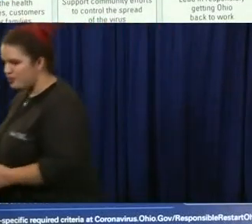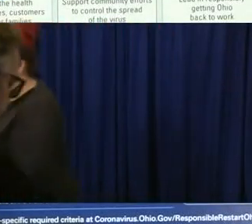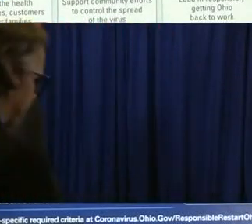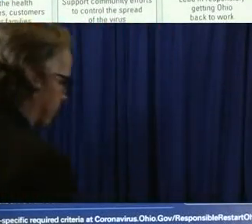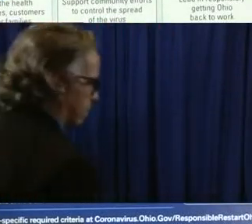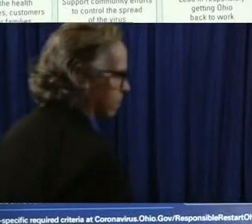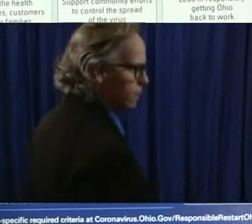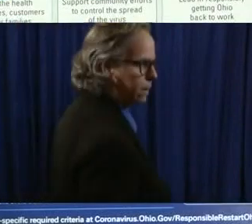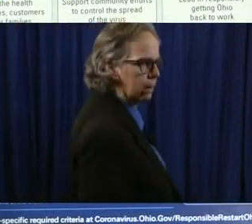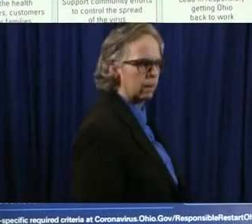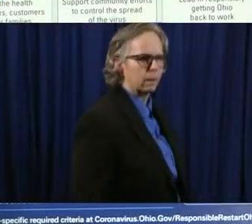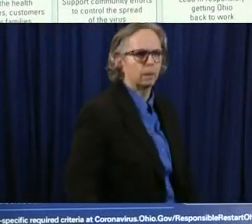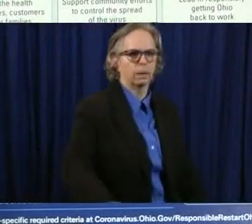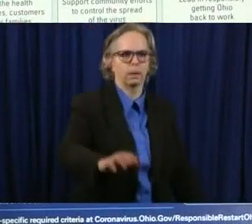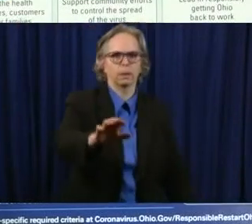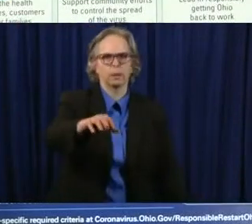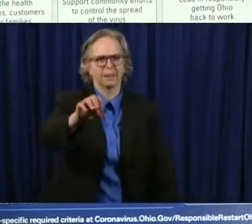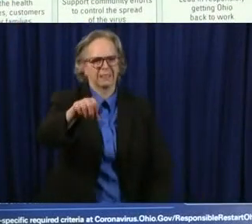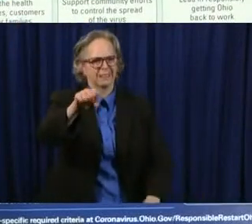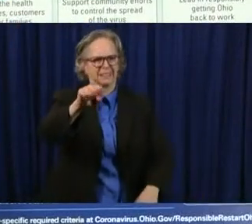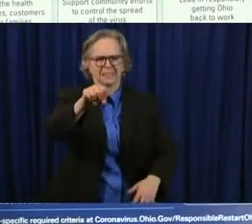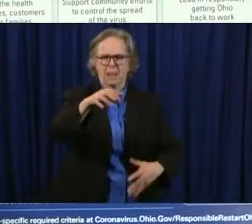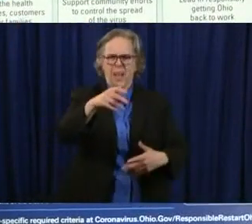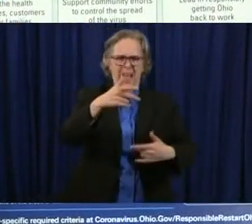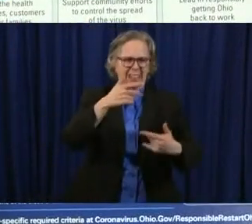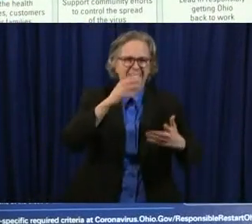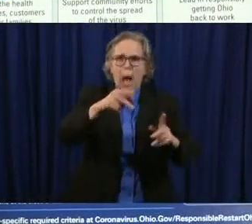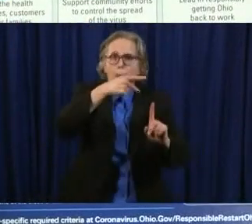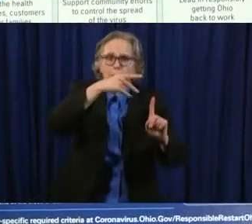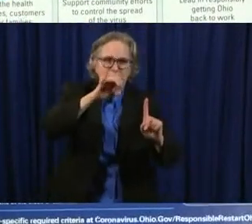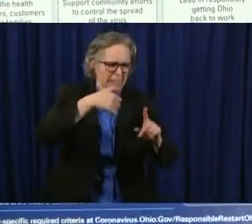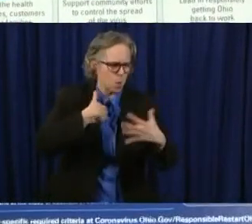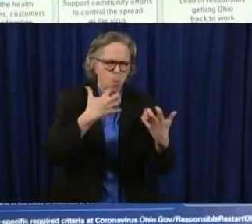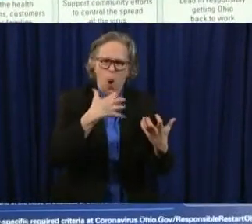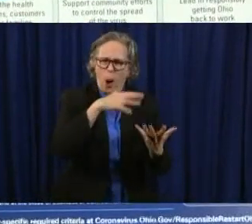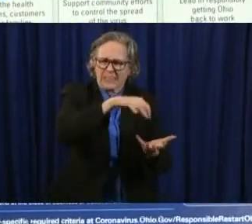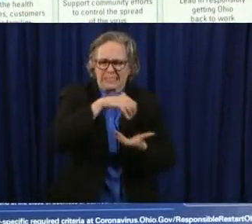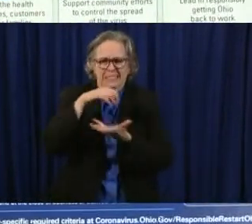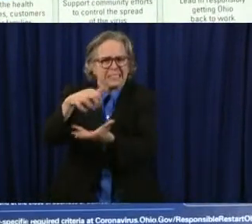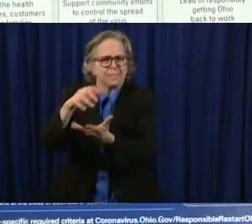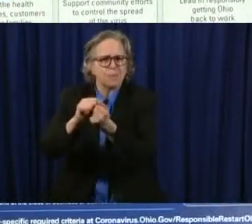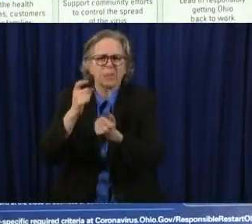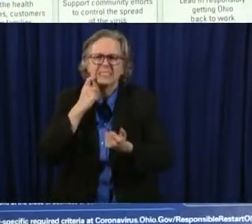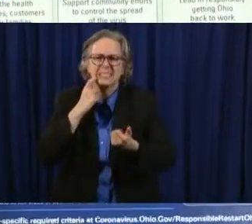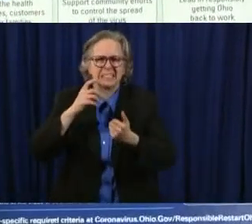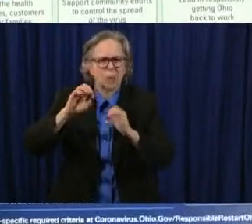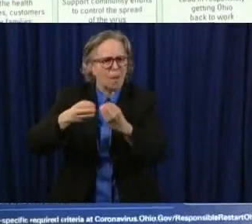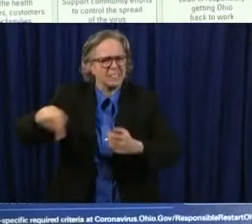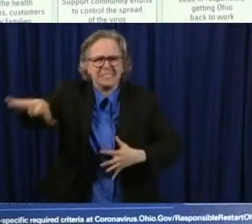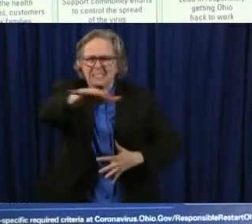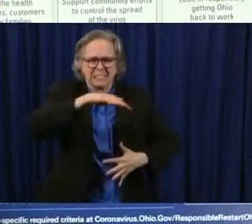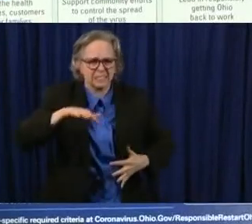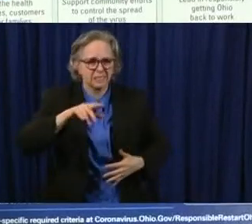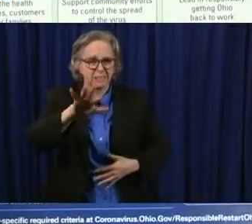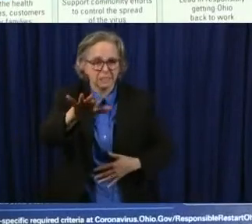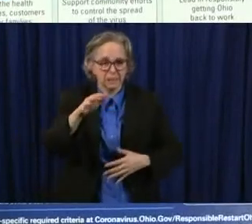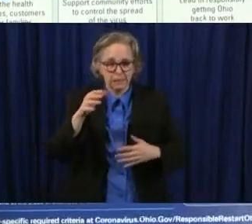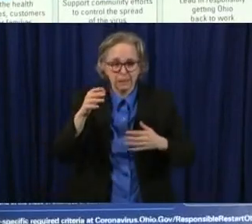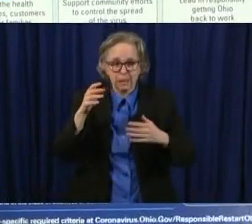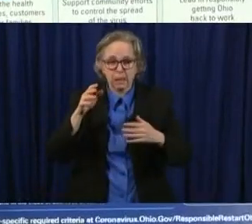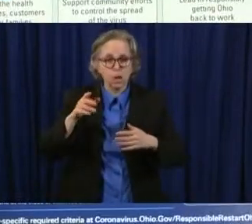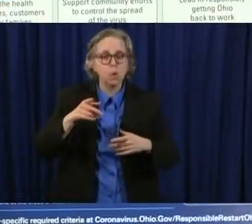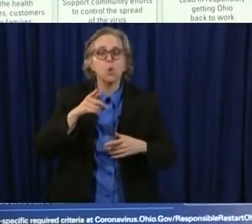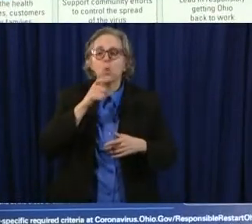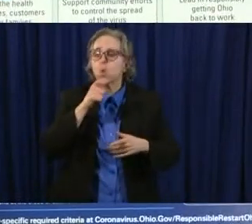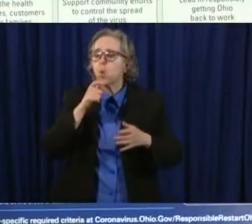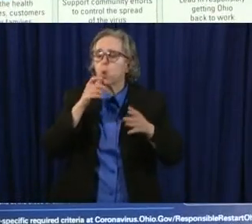um with the p you know assuming they have PPE that choice to go back is certainly theirs and it's you know